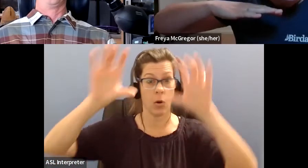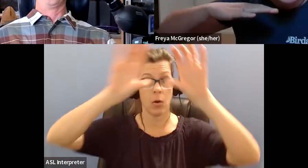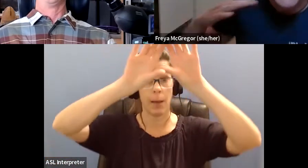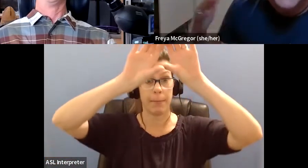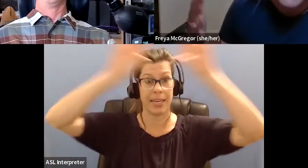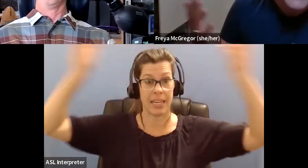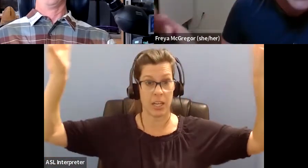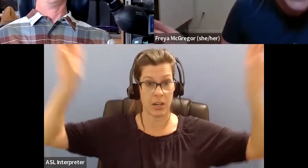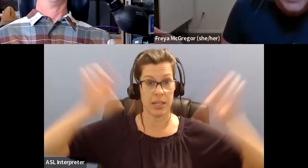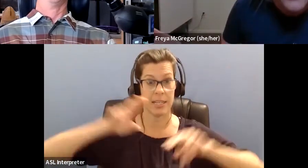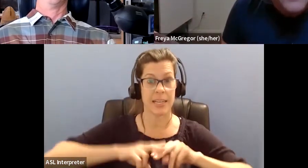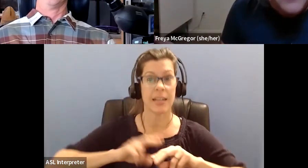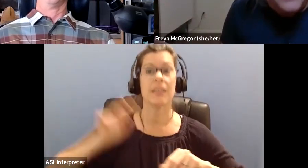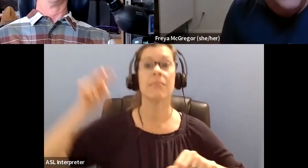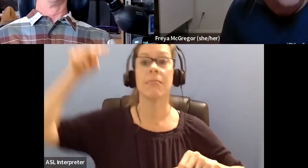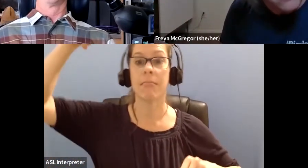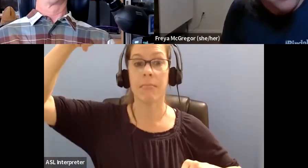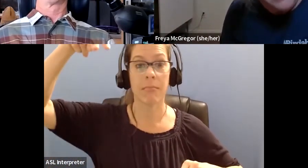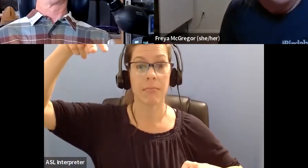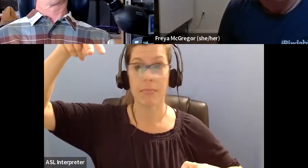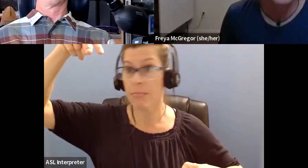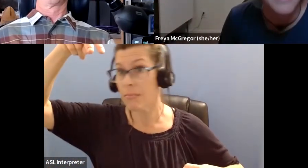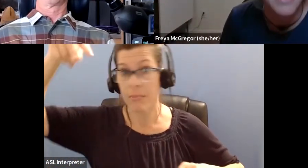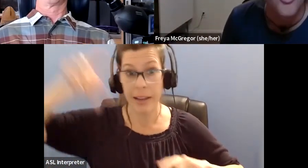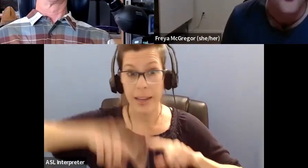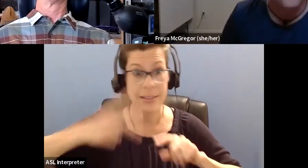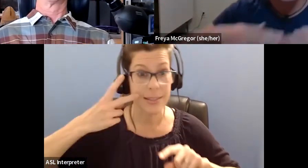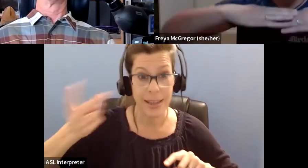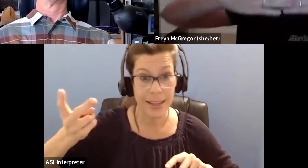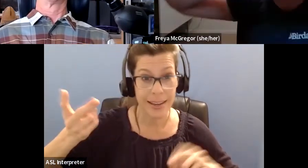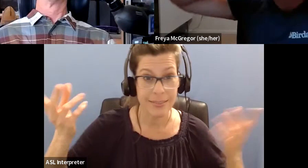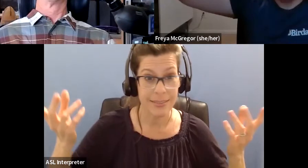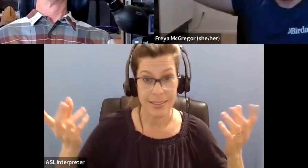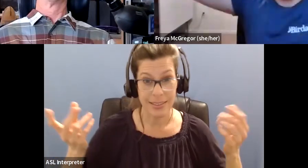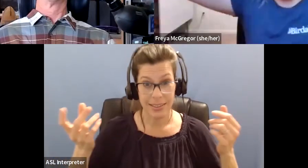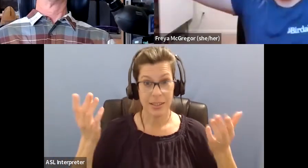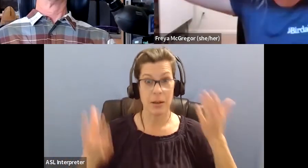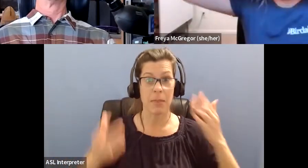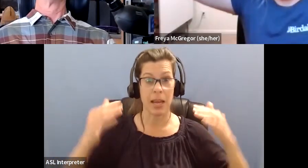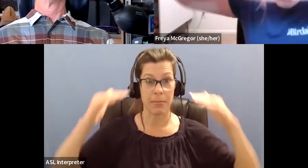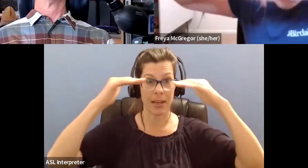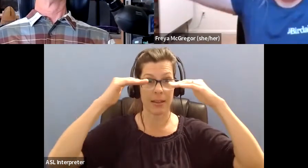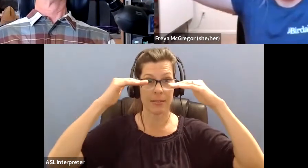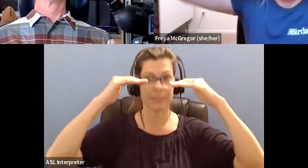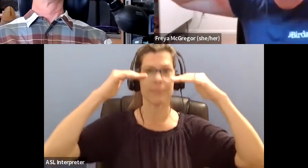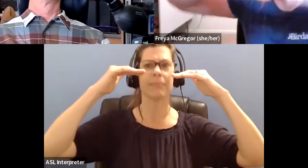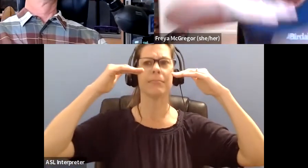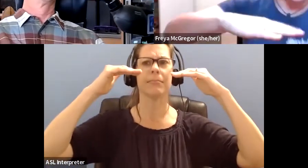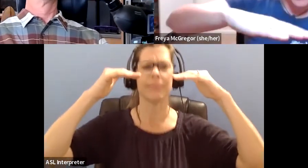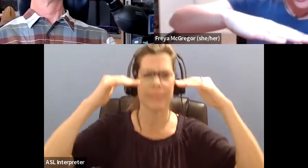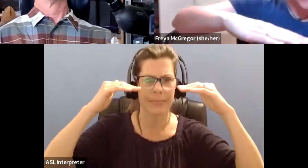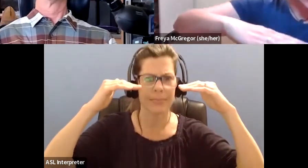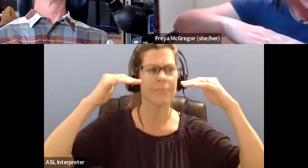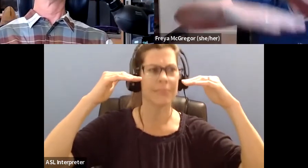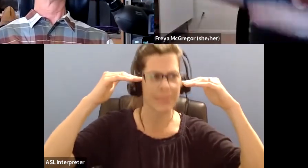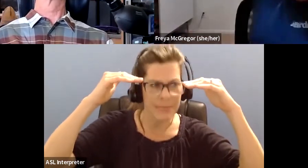who's seen it can't see out, um, the blind, uh, or, or maybe it's just at the right height where you can't see it all. And